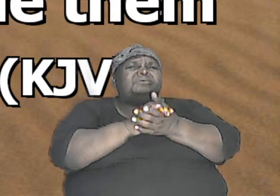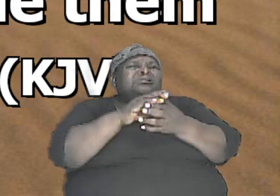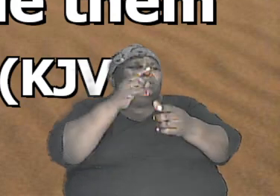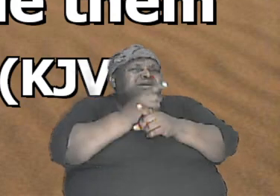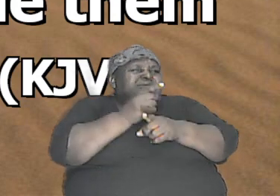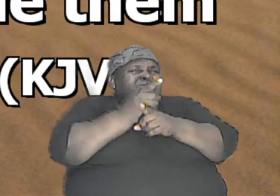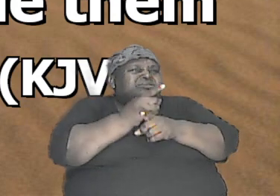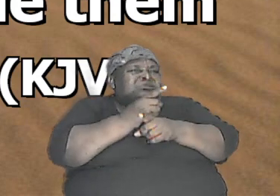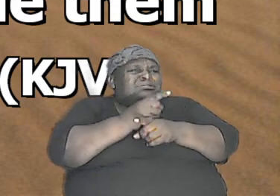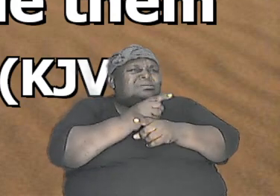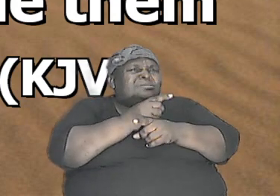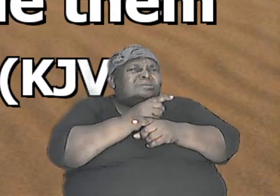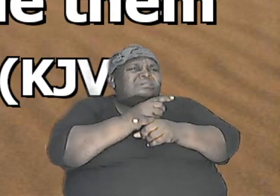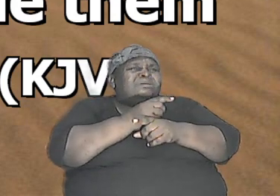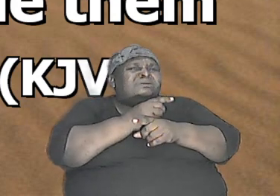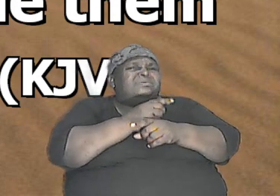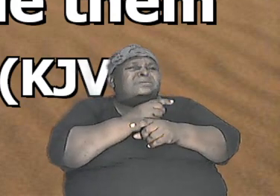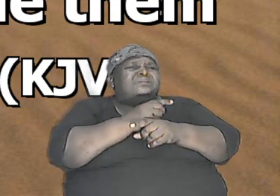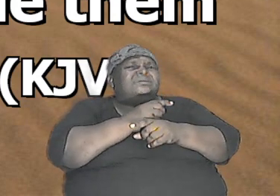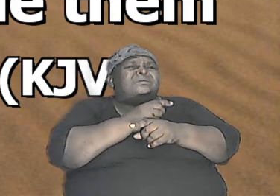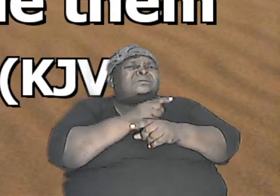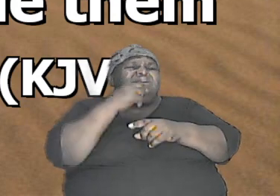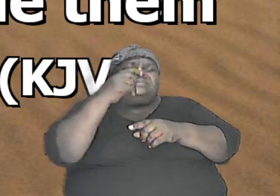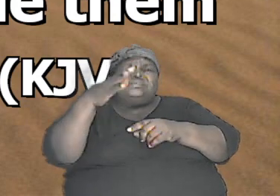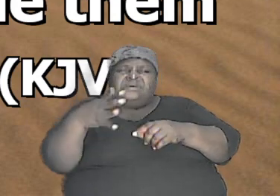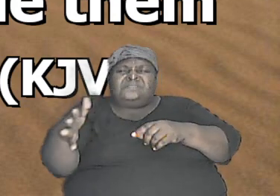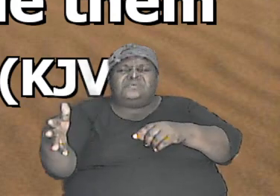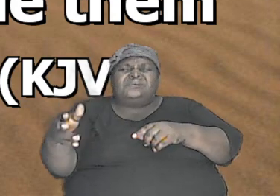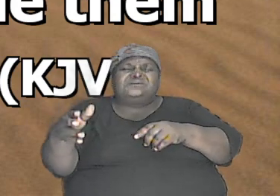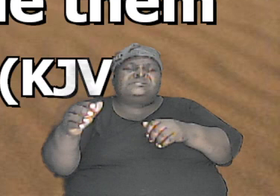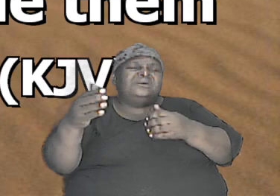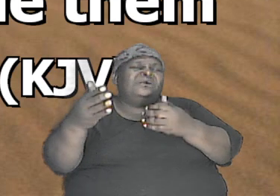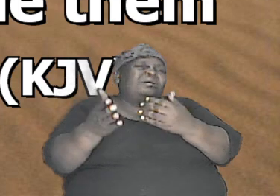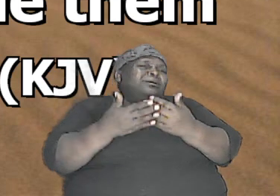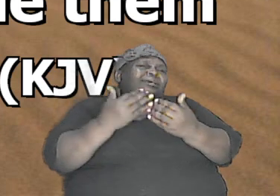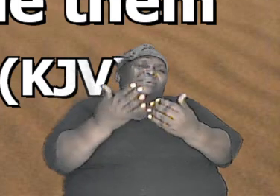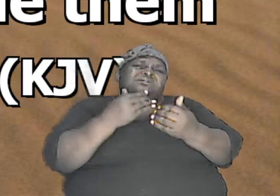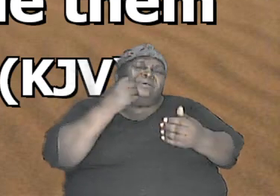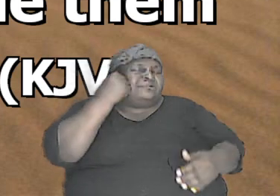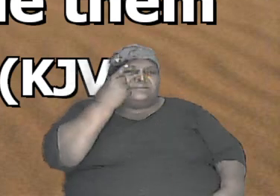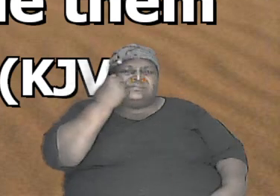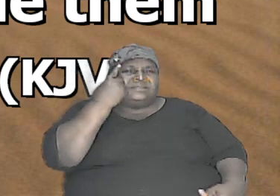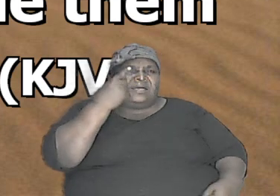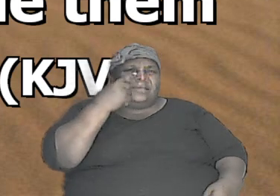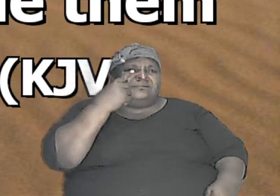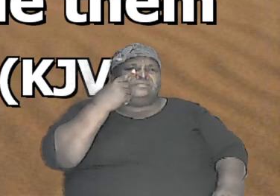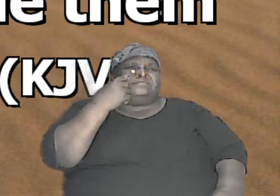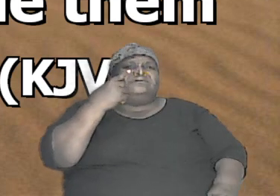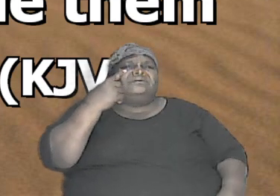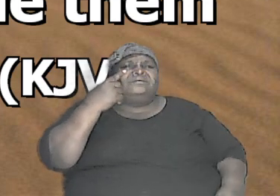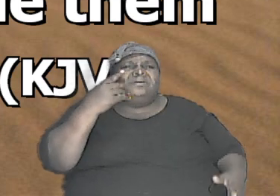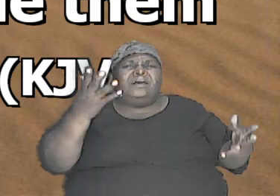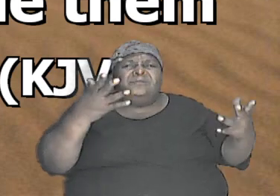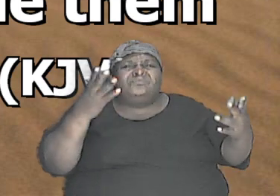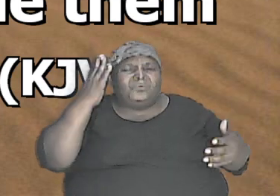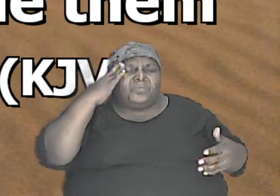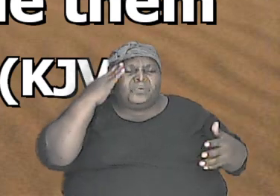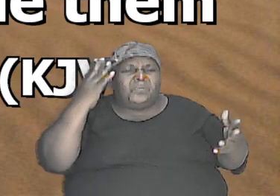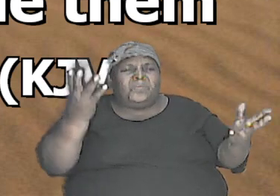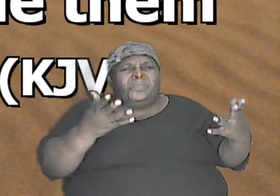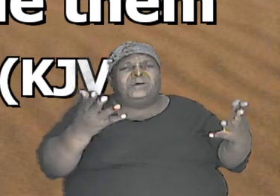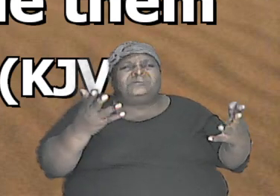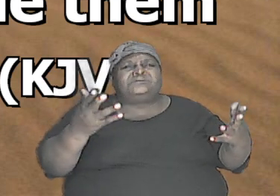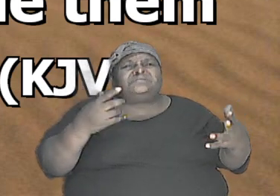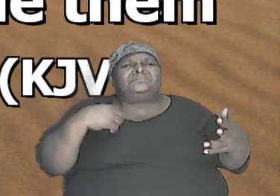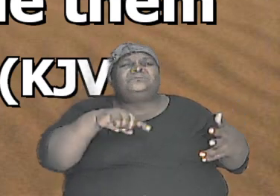things that we can easily extract far from and corroborate what it is that we are